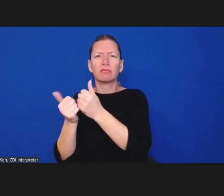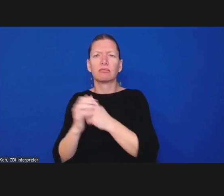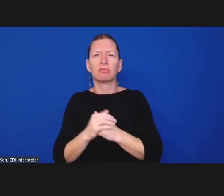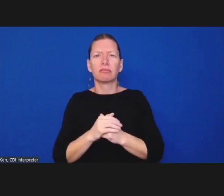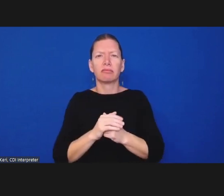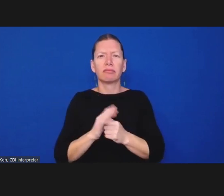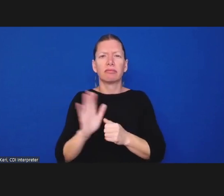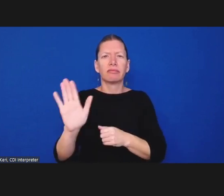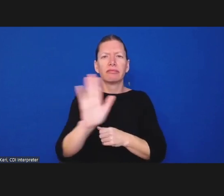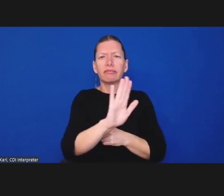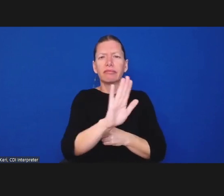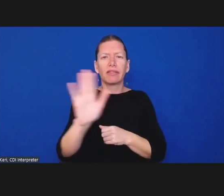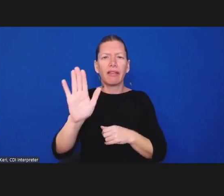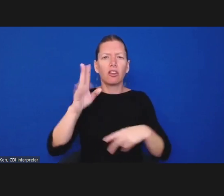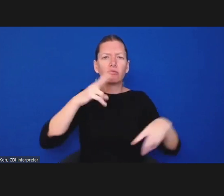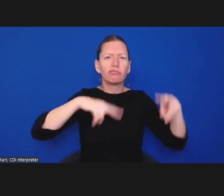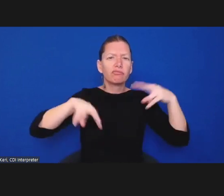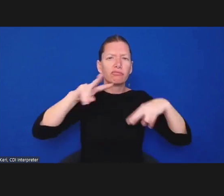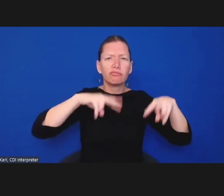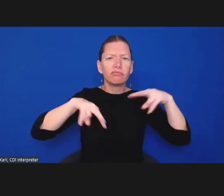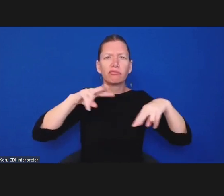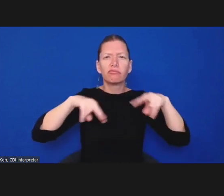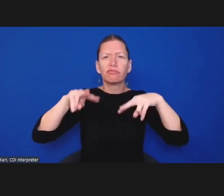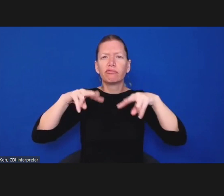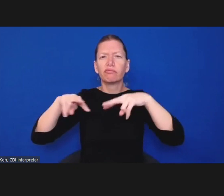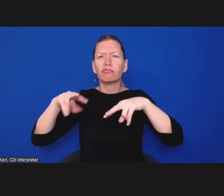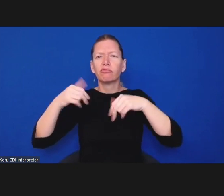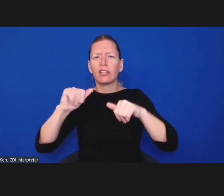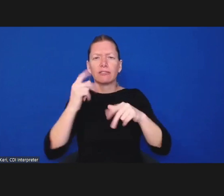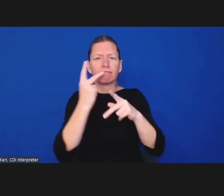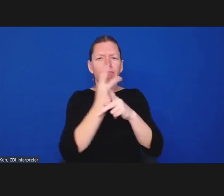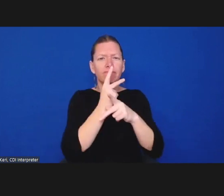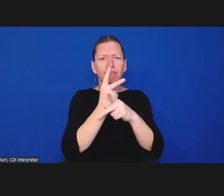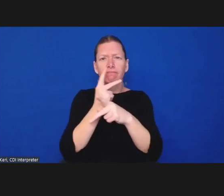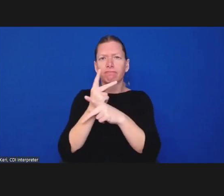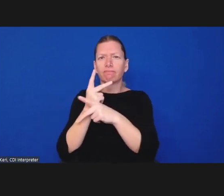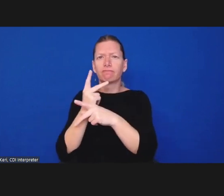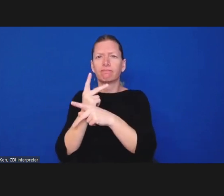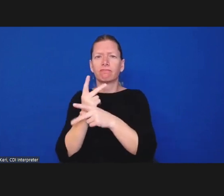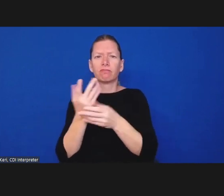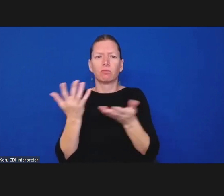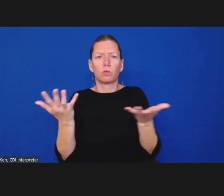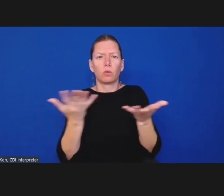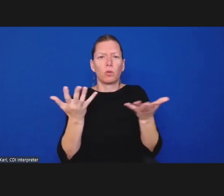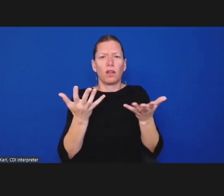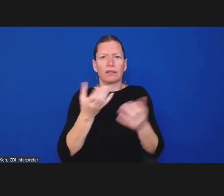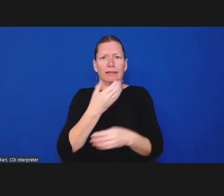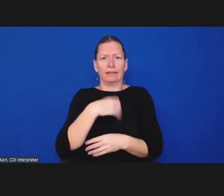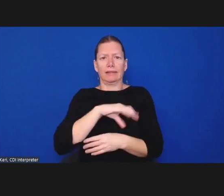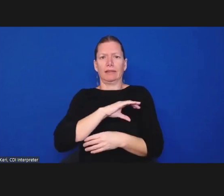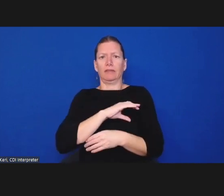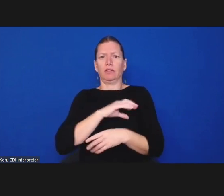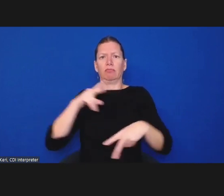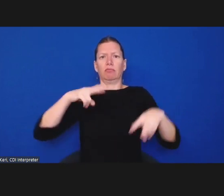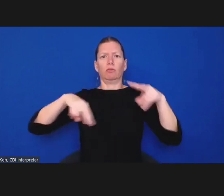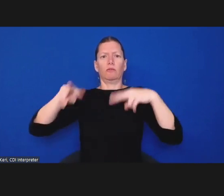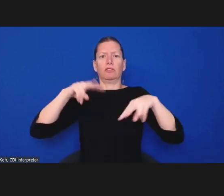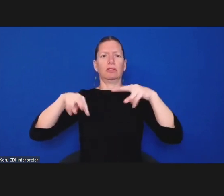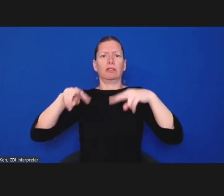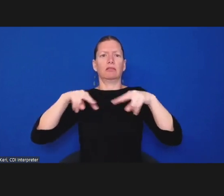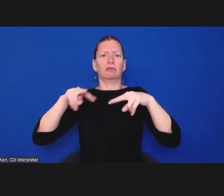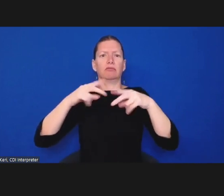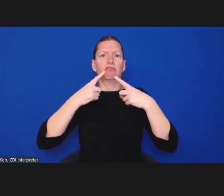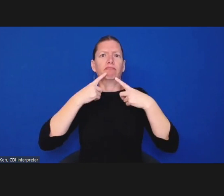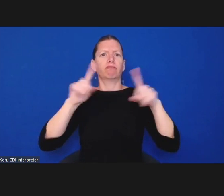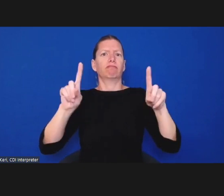i'll say that people often talk about best practices in many fields because oversight is so diverse um